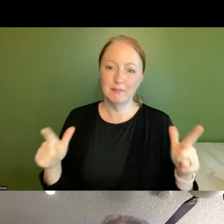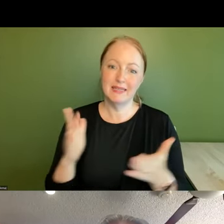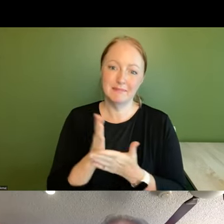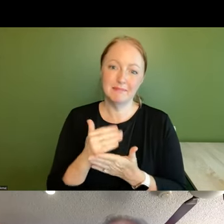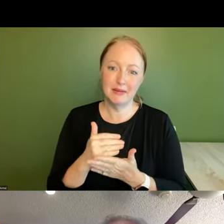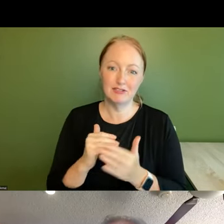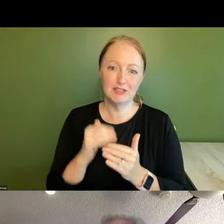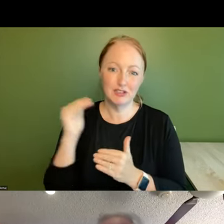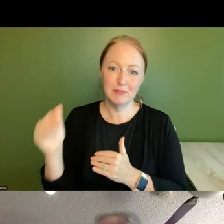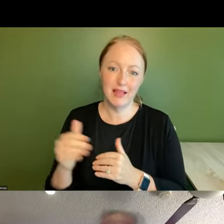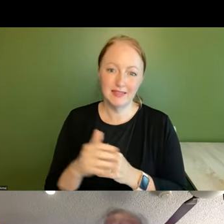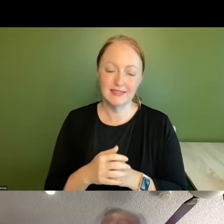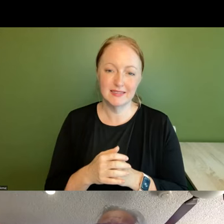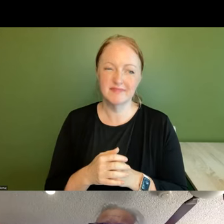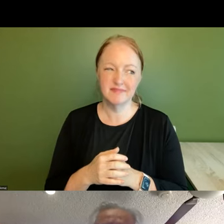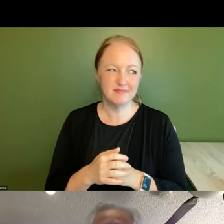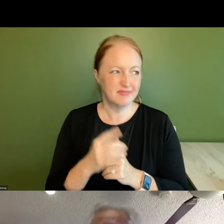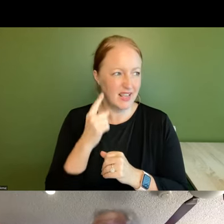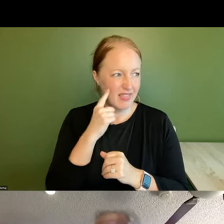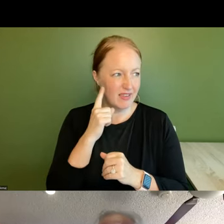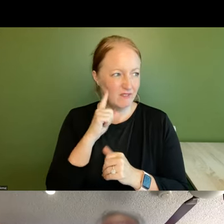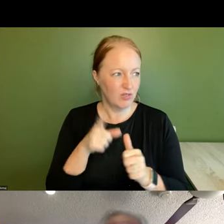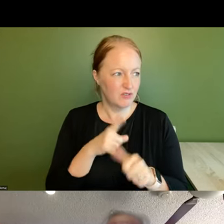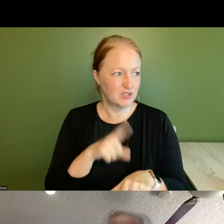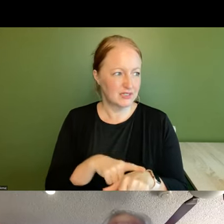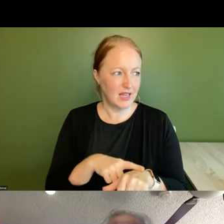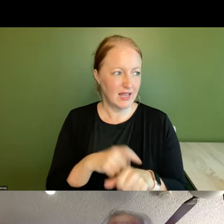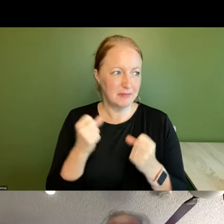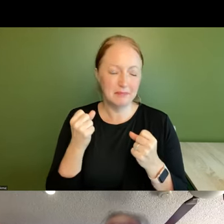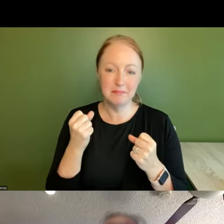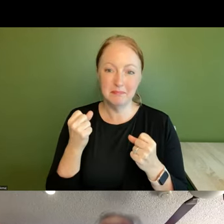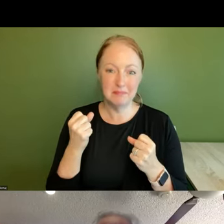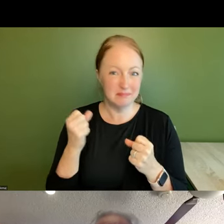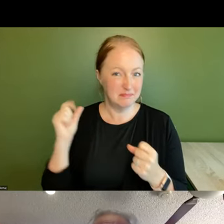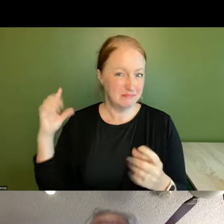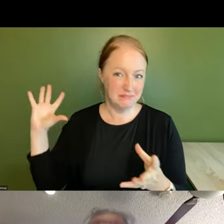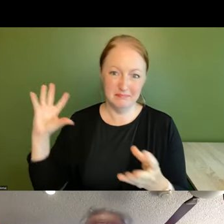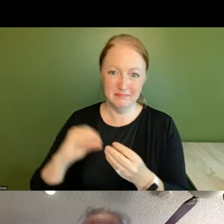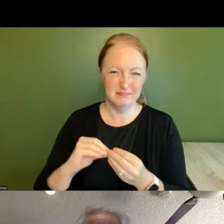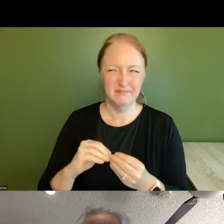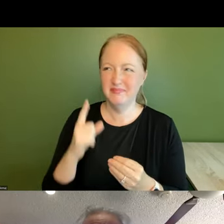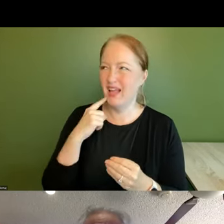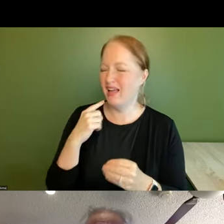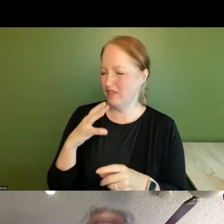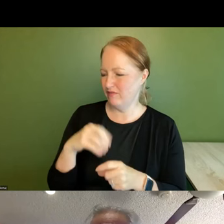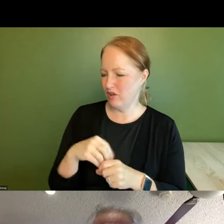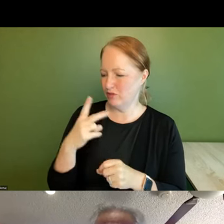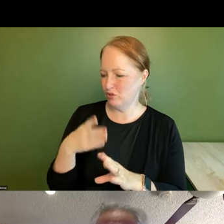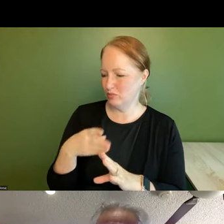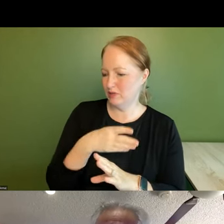surplus and from that i think for the first time in many decades and i've been involved in at least two previous